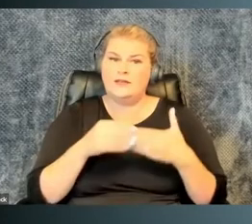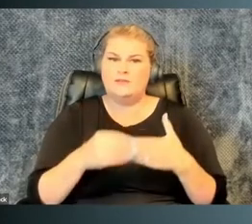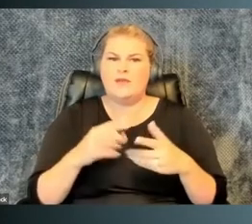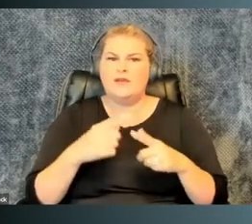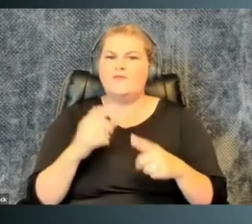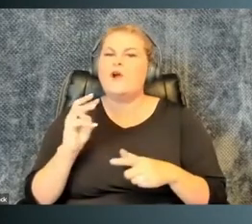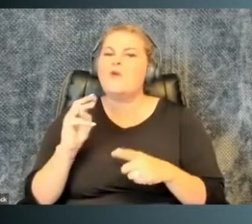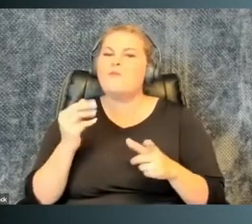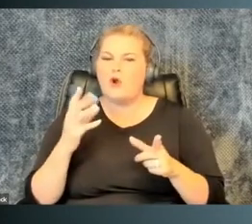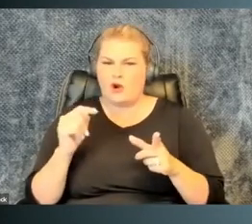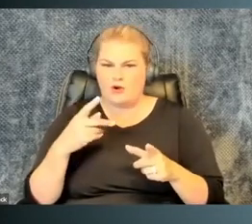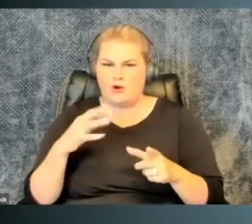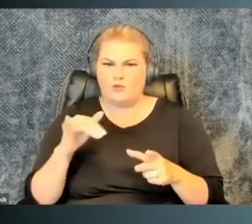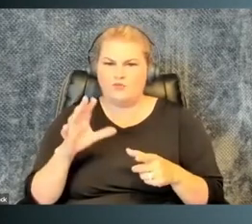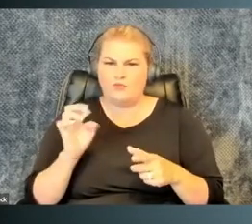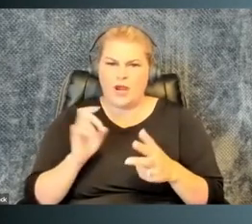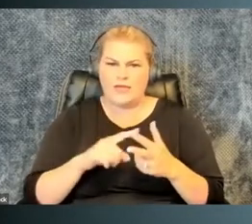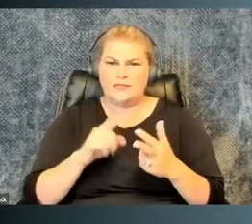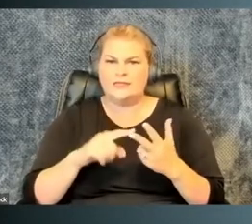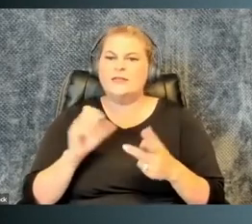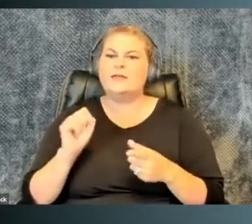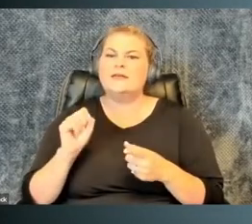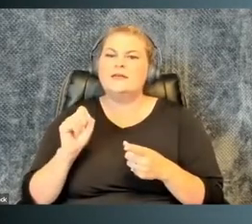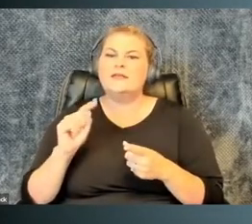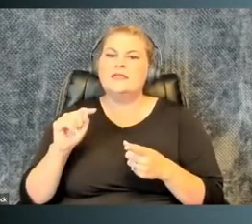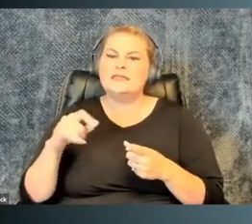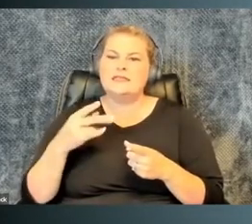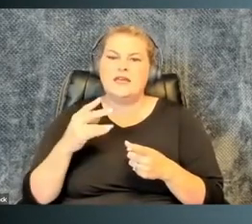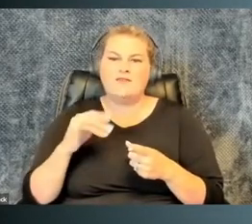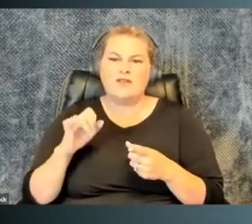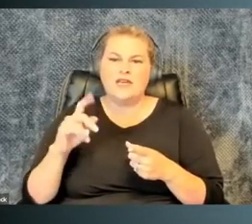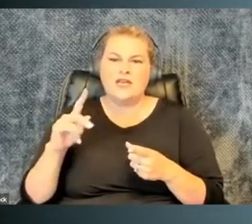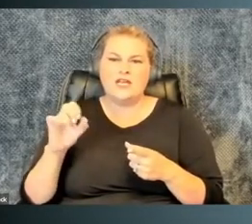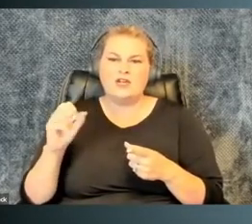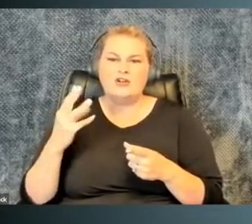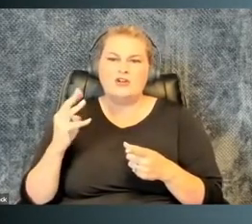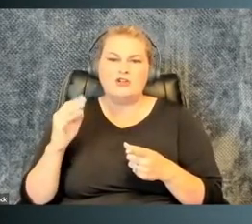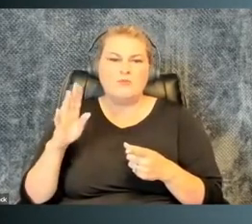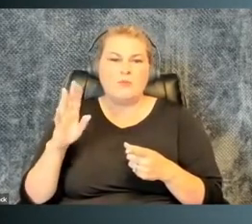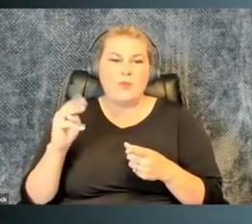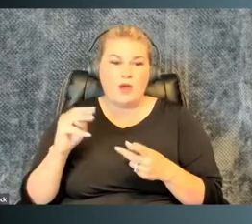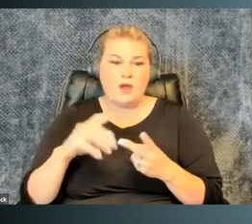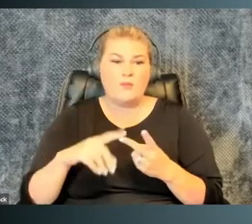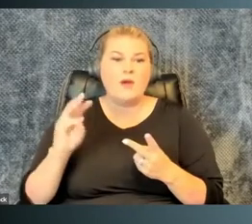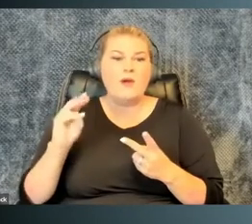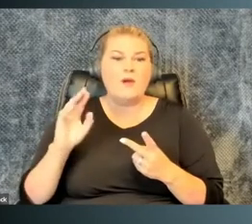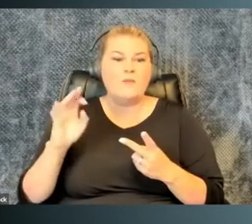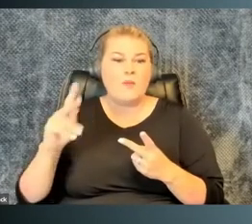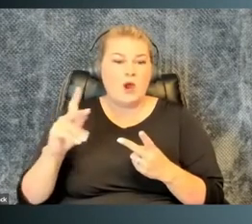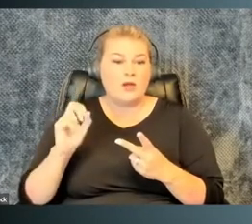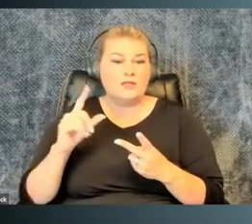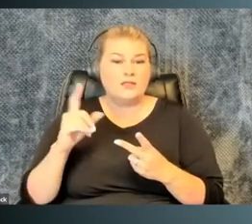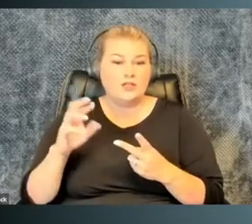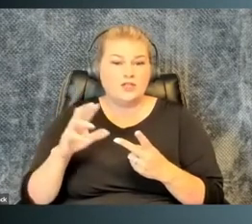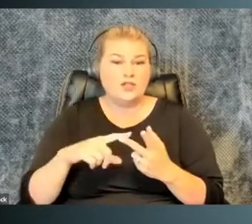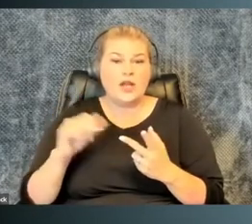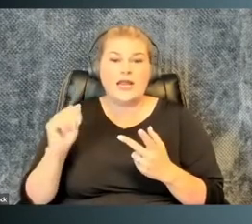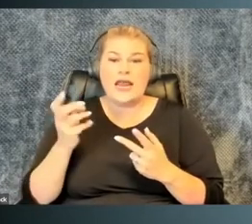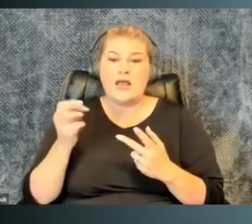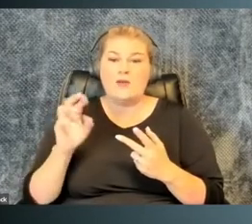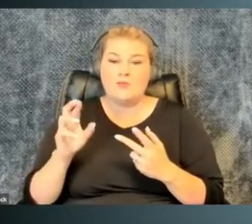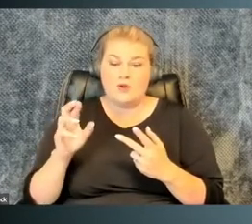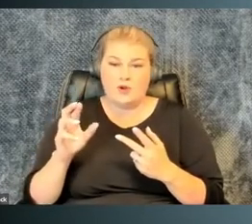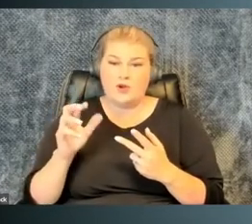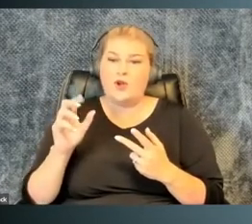the research. So this study is led by Margaret Price, Stephanie Kirchbaum at Delaware, Mark Salzer, and Amber